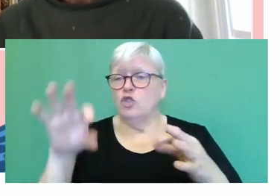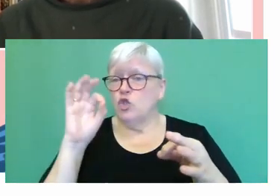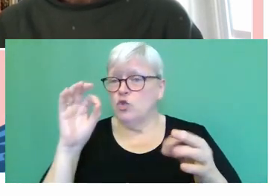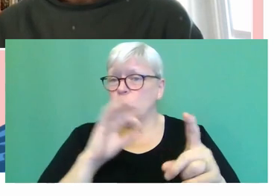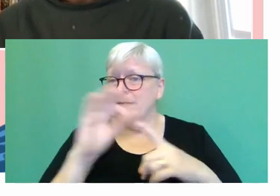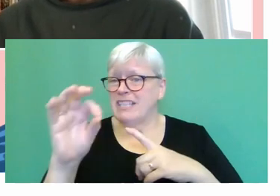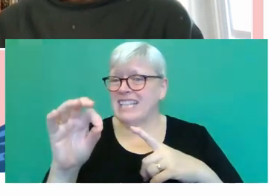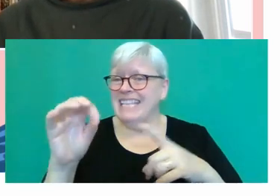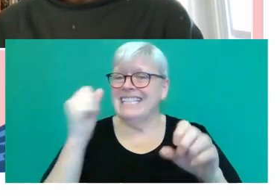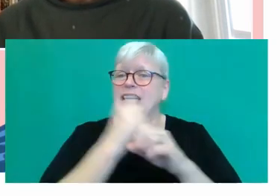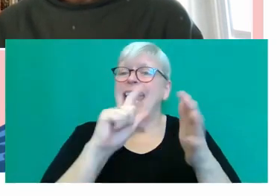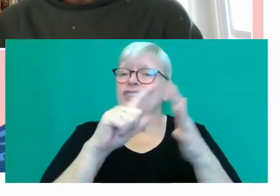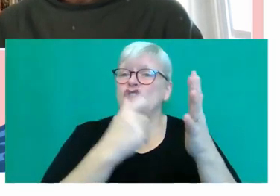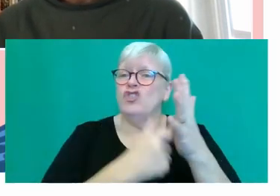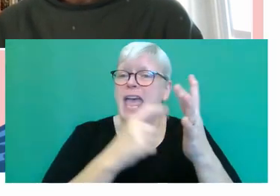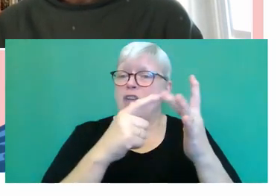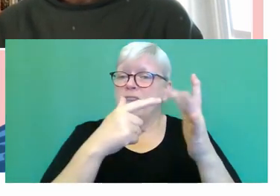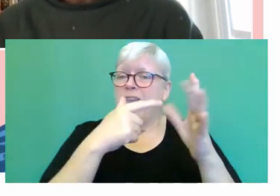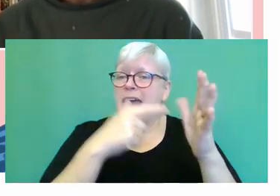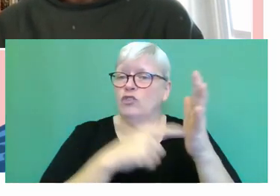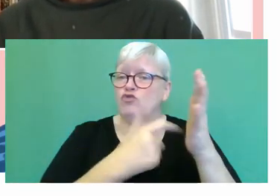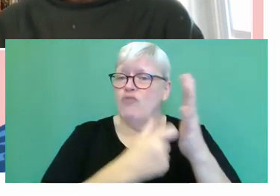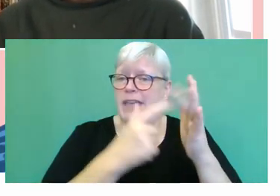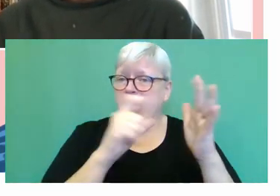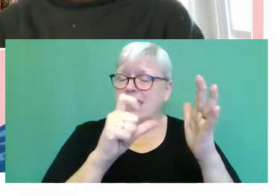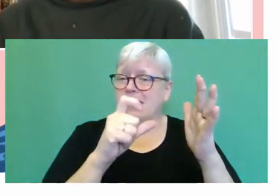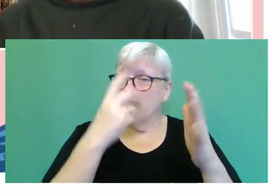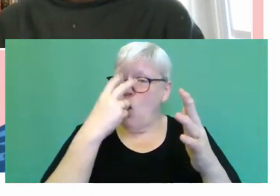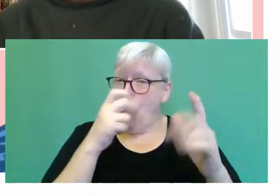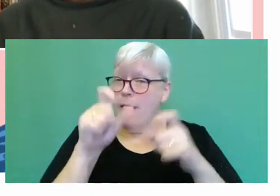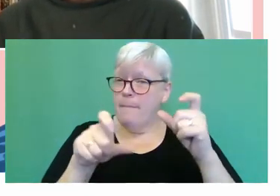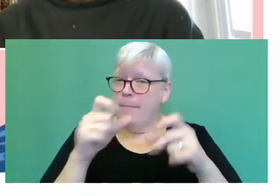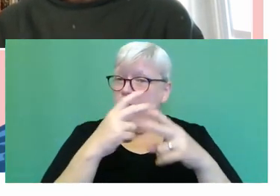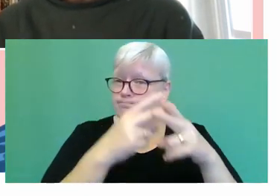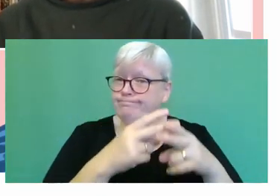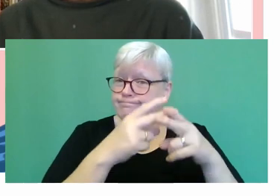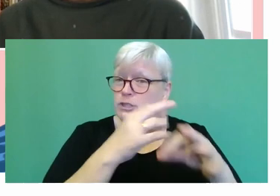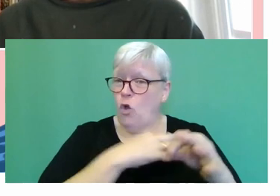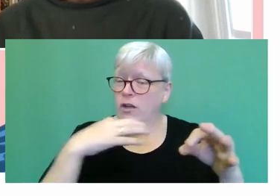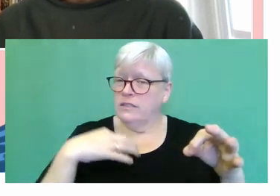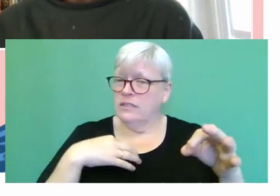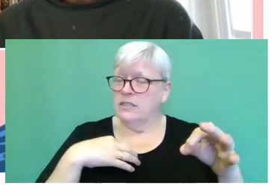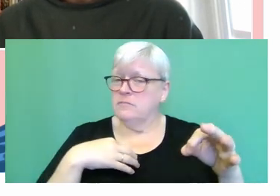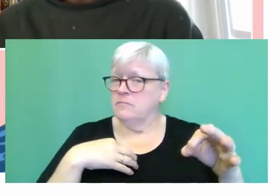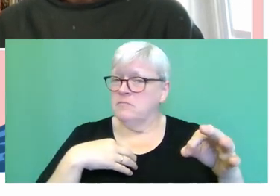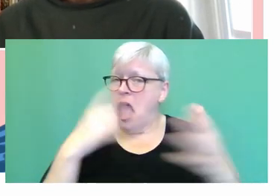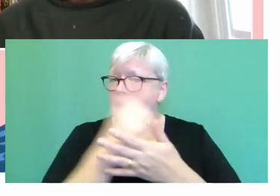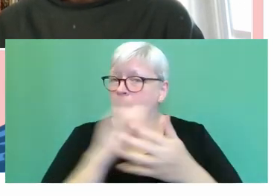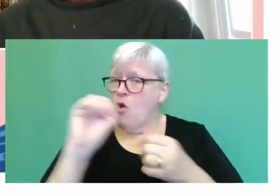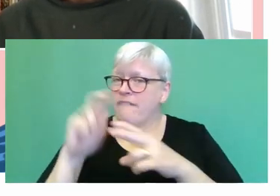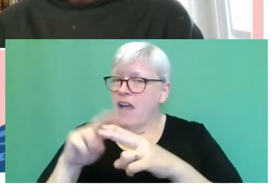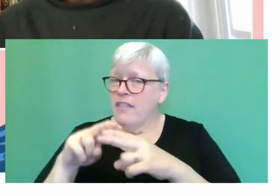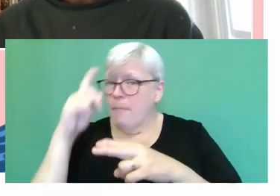geriatrics, about her reflecting the relationship with the father, that was just, you know, I don't know, may be completely wrong.